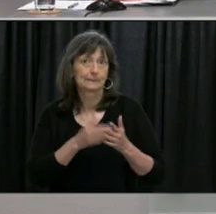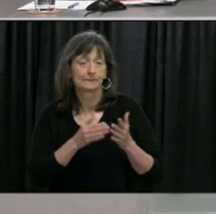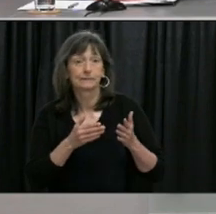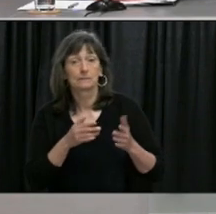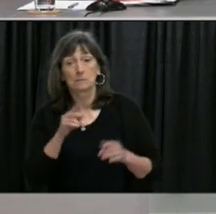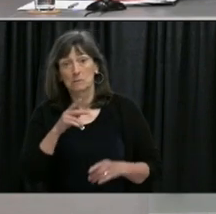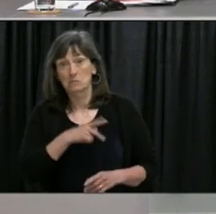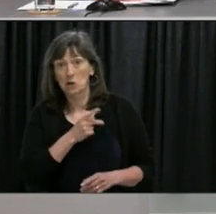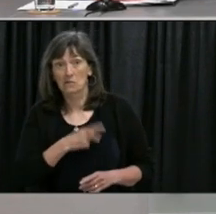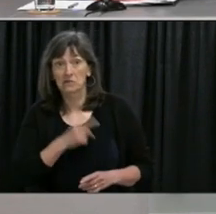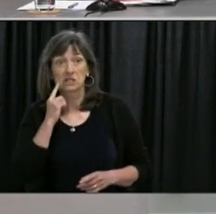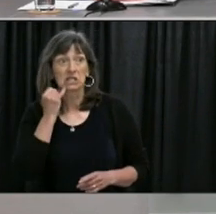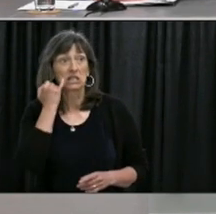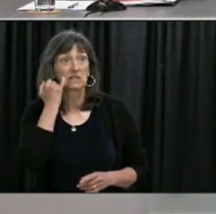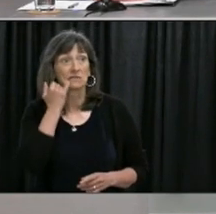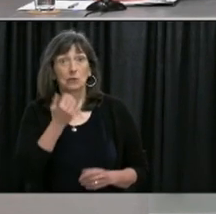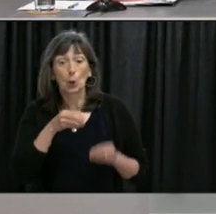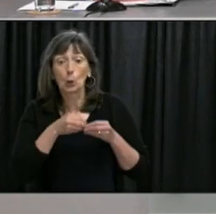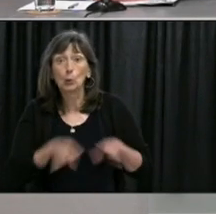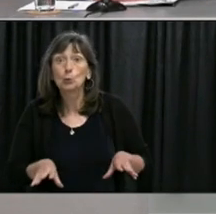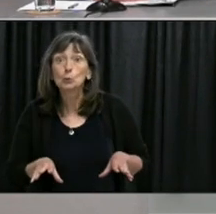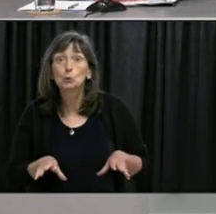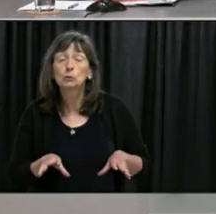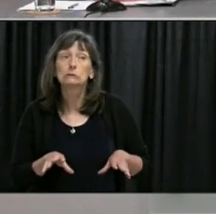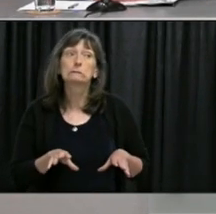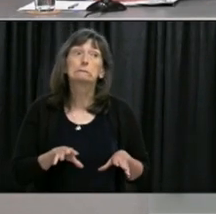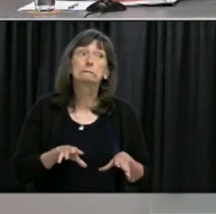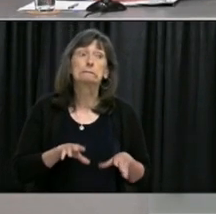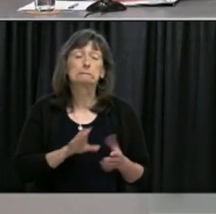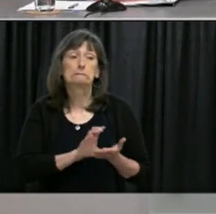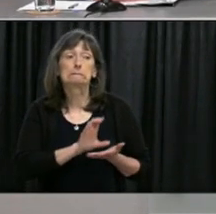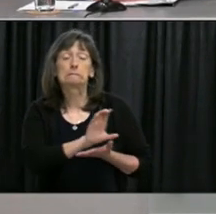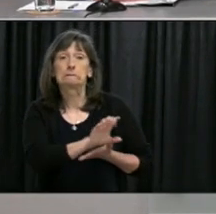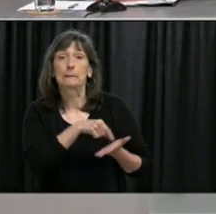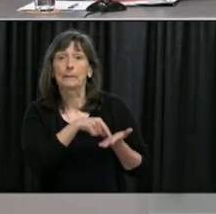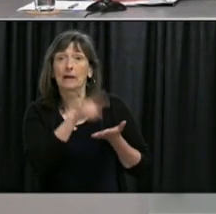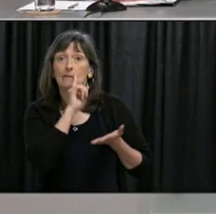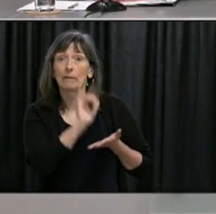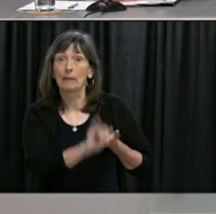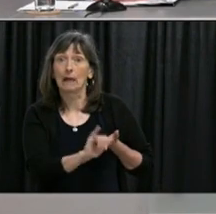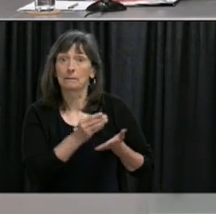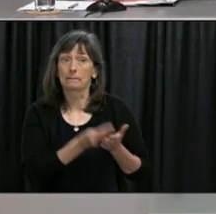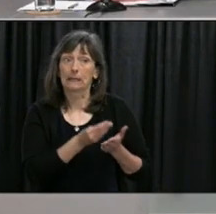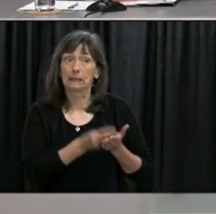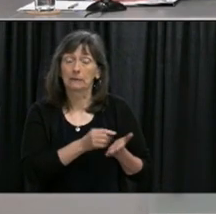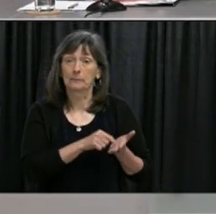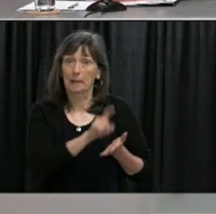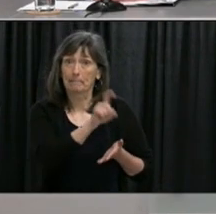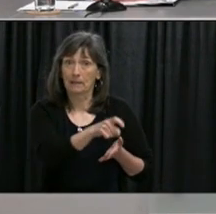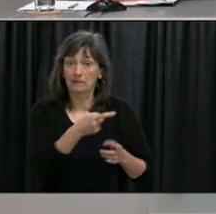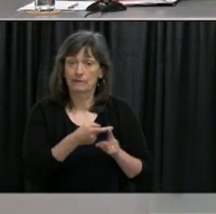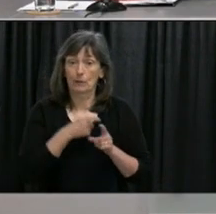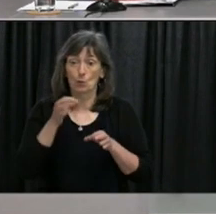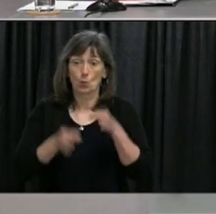are you worried about that and the financial impact of these measures given that we now have these two